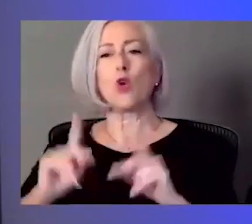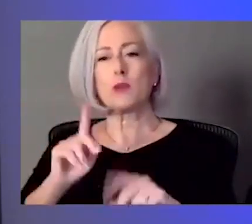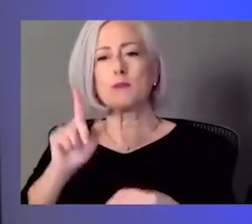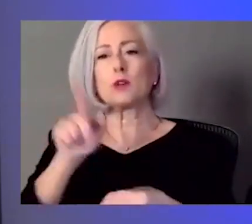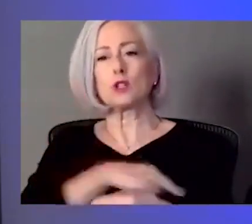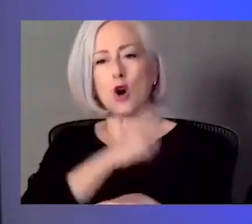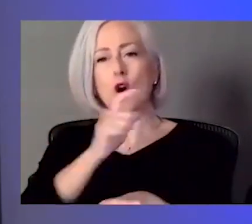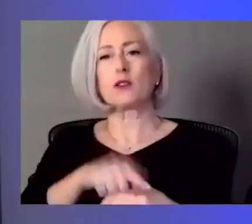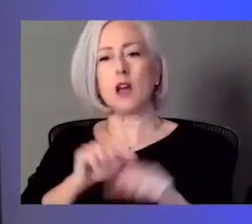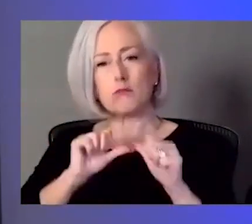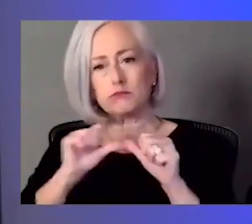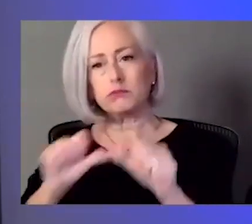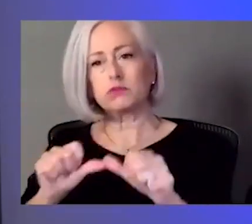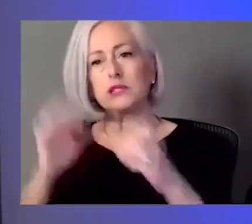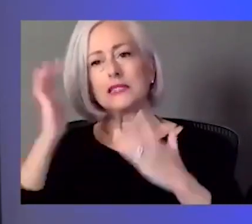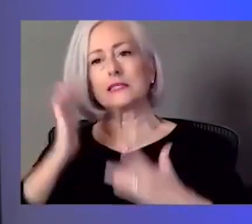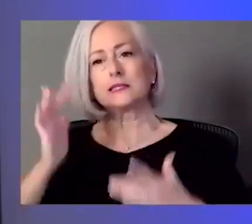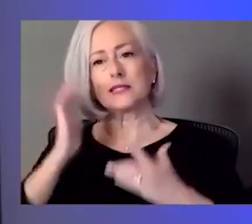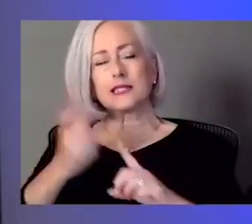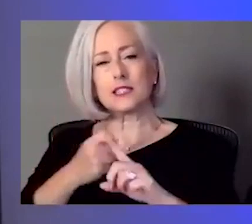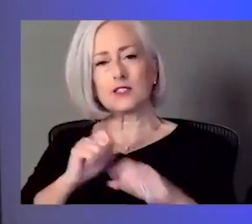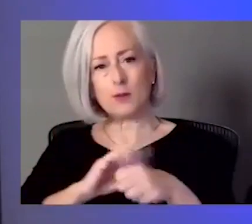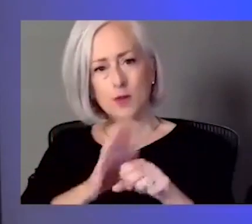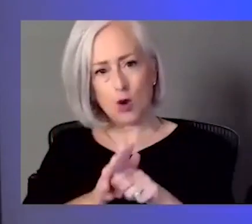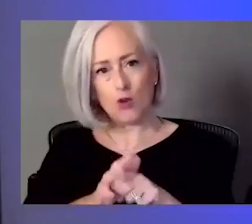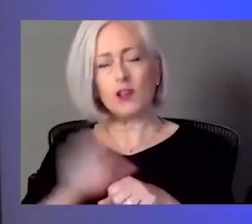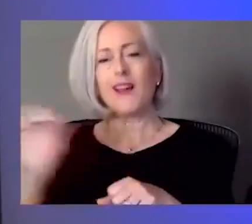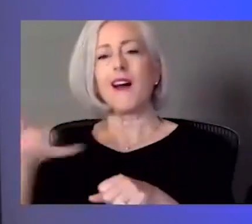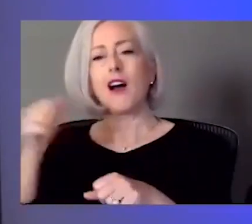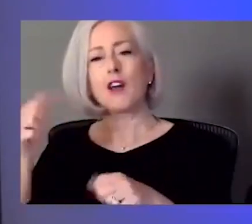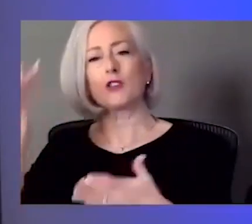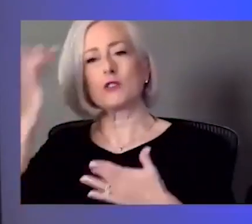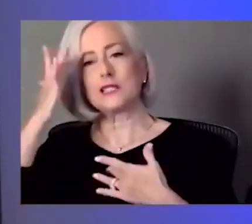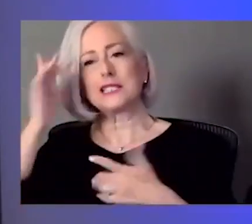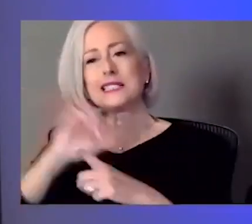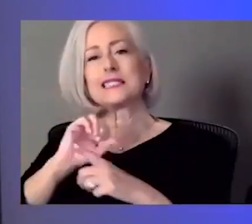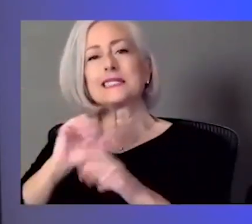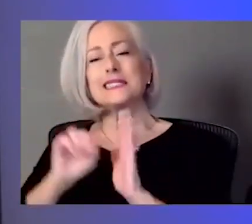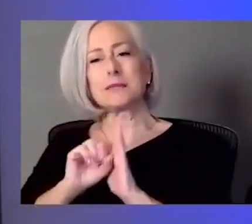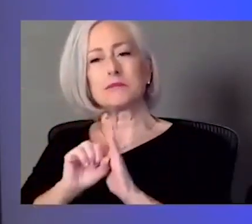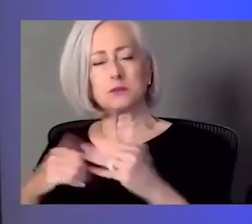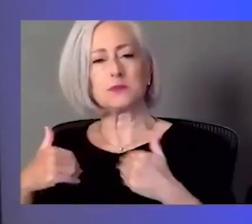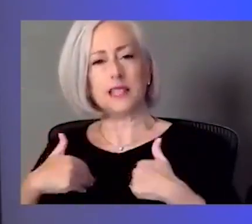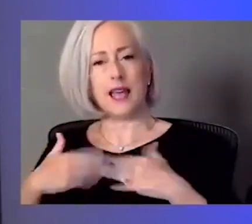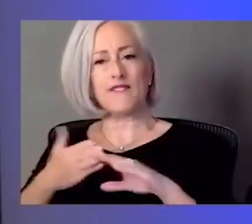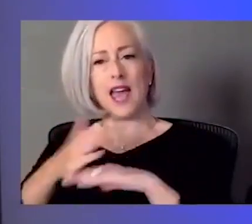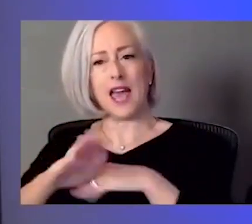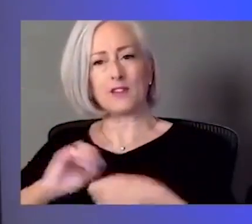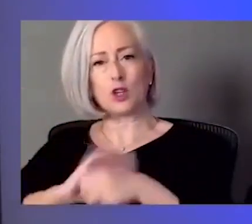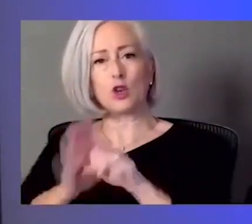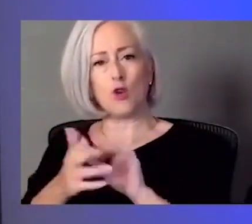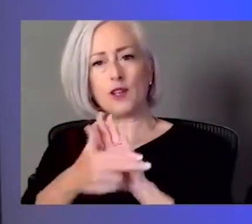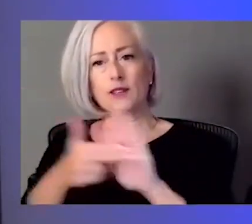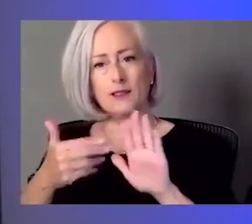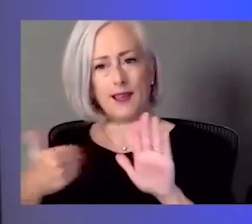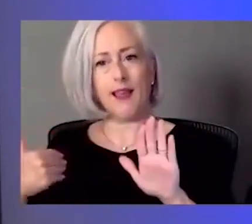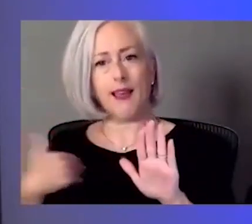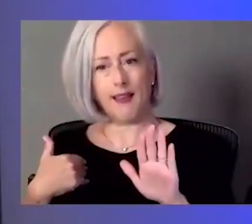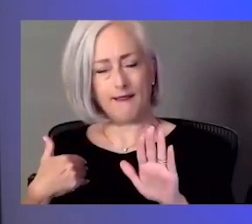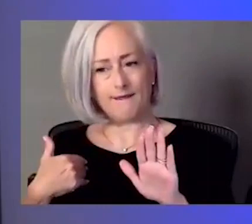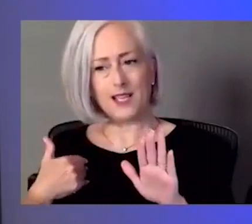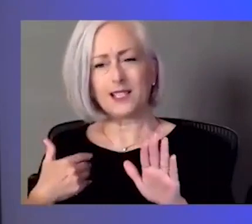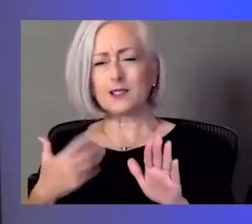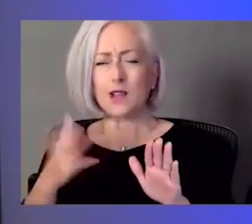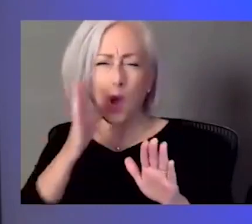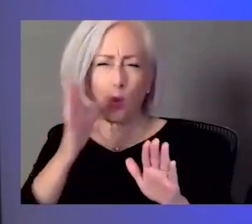that follow with the active COVID-19 diagnosis. Um, so I, I, I would probably just want to look a little bit further into the details of this